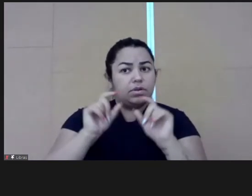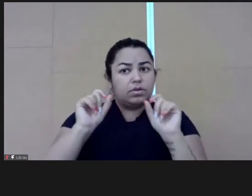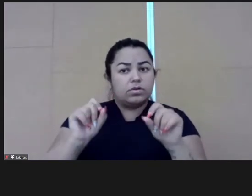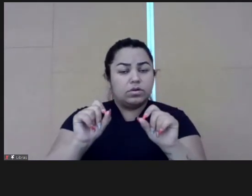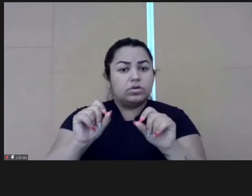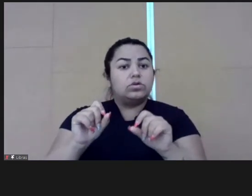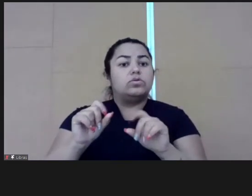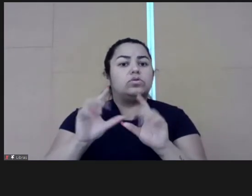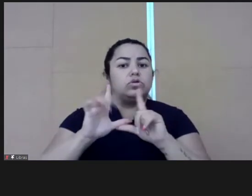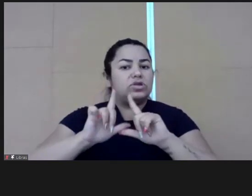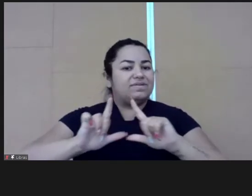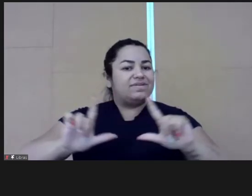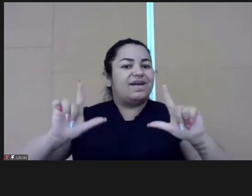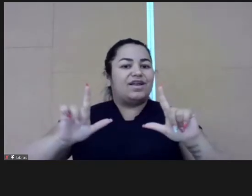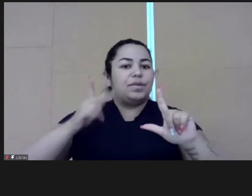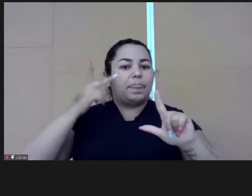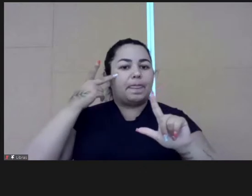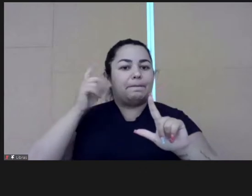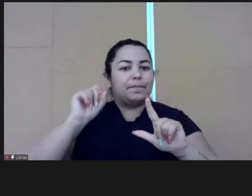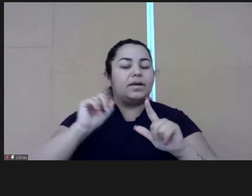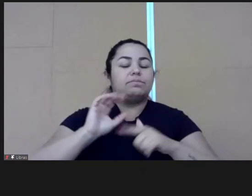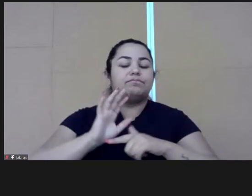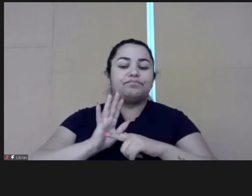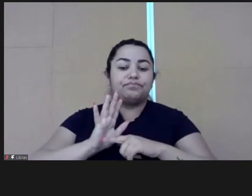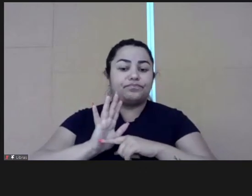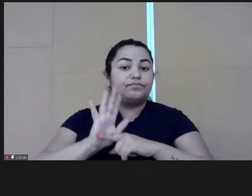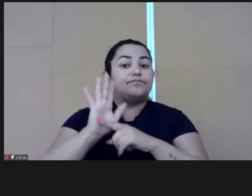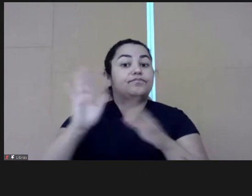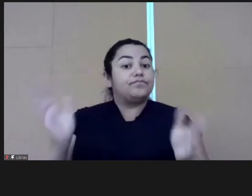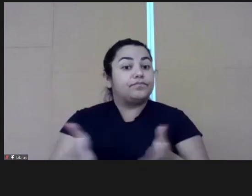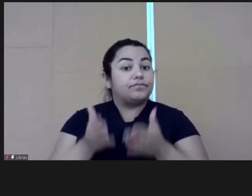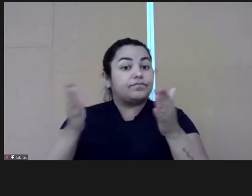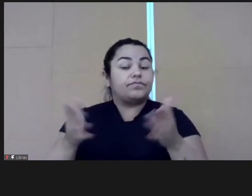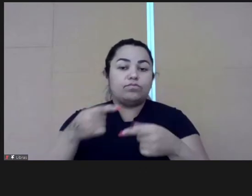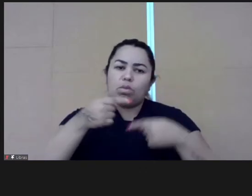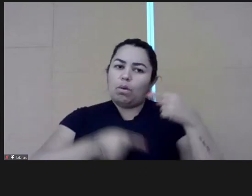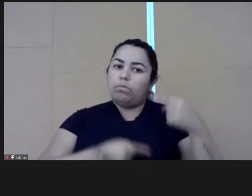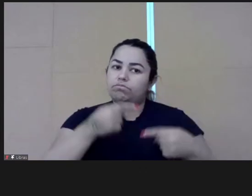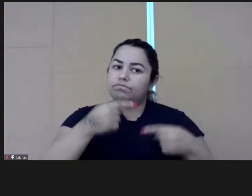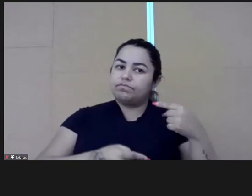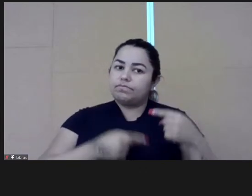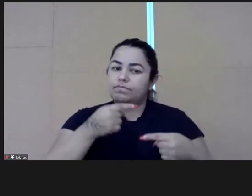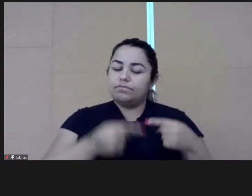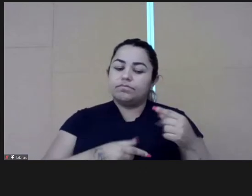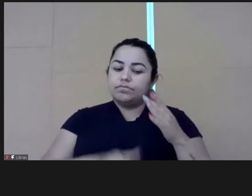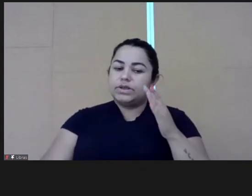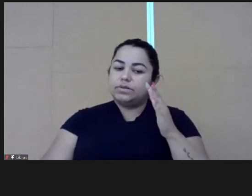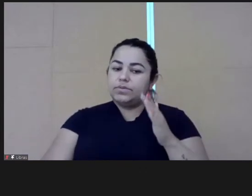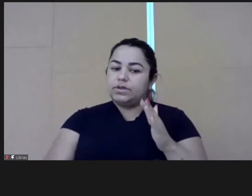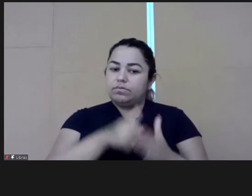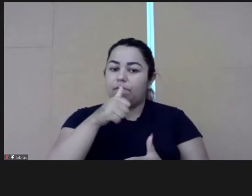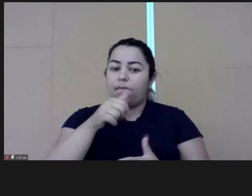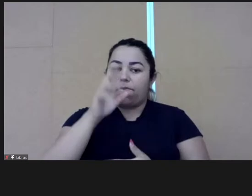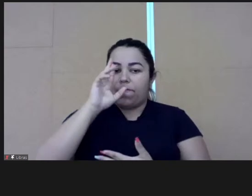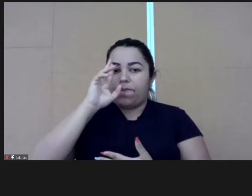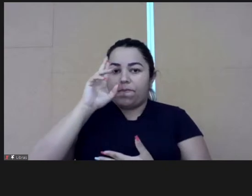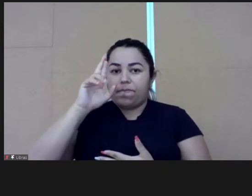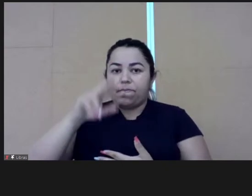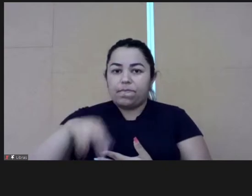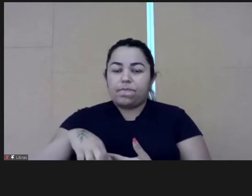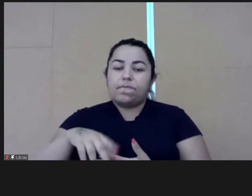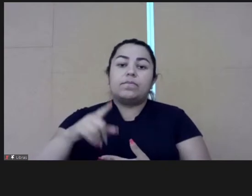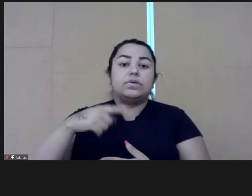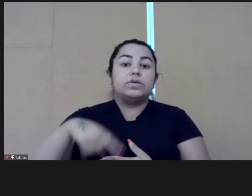skills in the roles So they can have these policies. So this is the